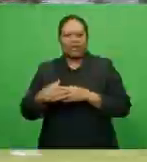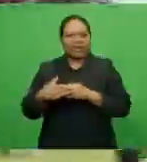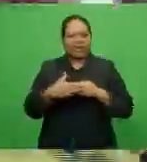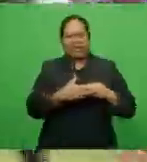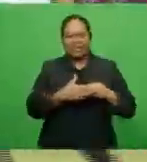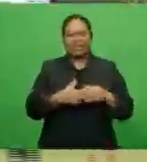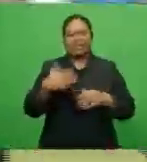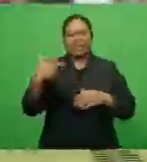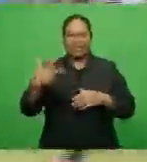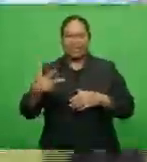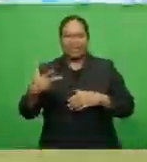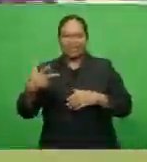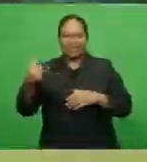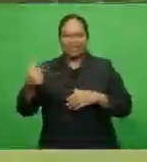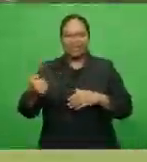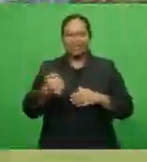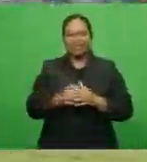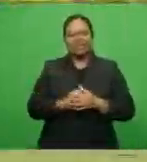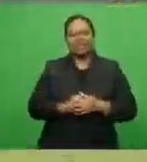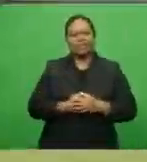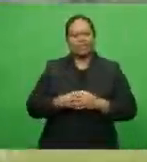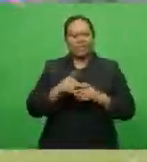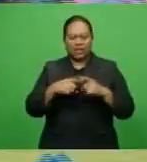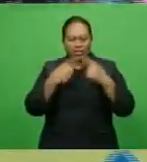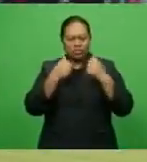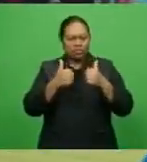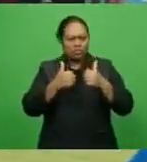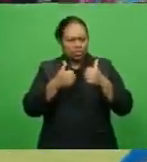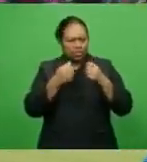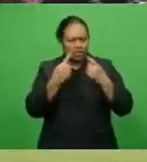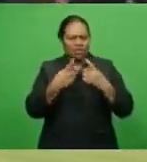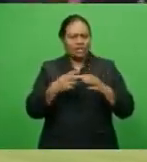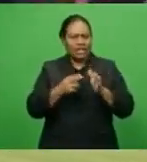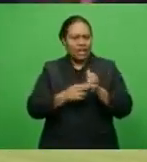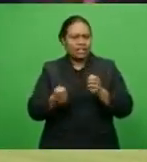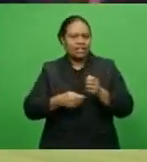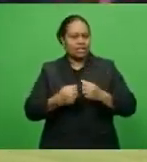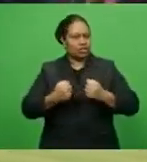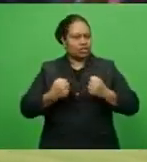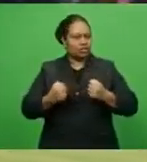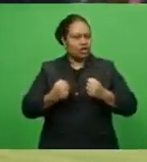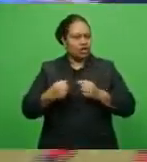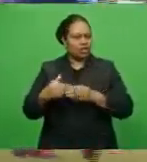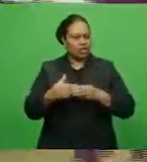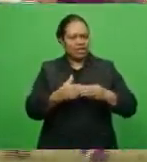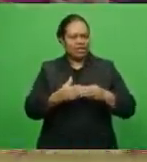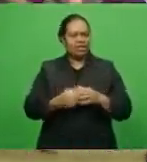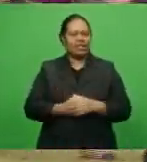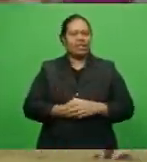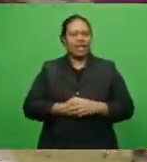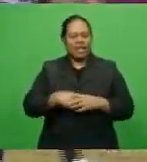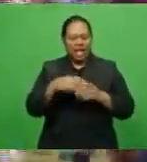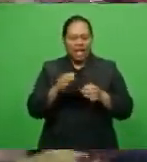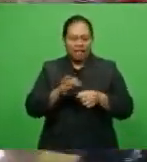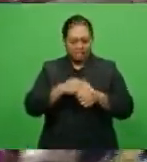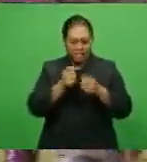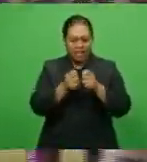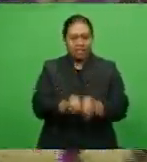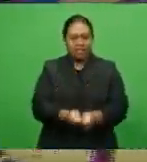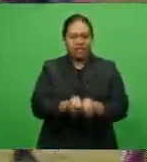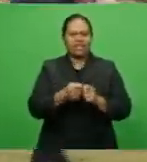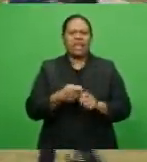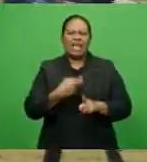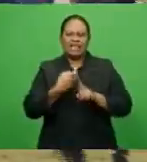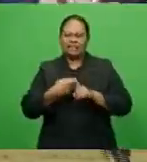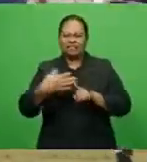It was a similar scenario in the second half, with Naita Asiri starting strongly again, seeing a try from each Kenny Douglas